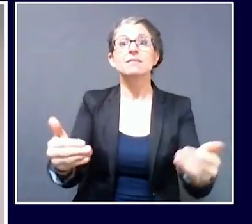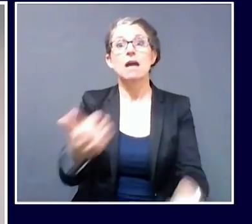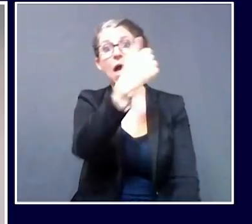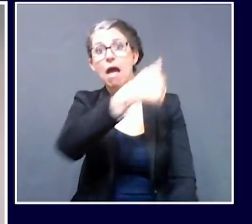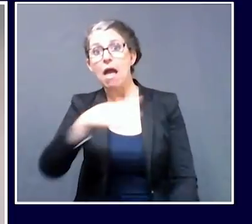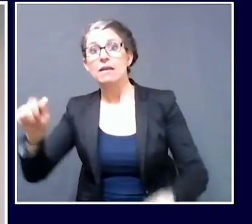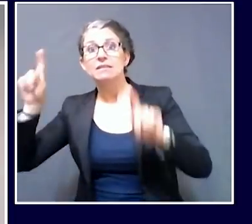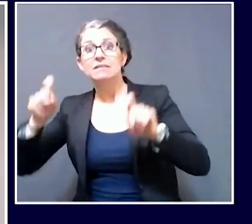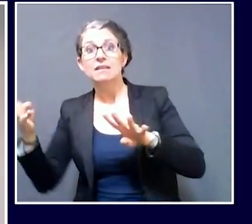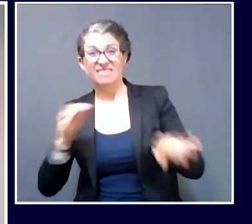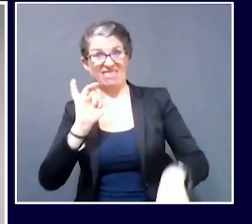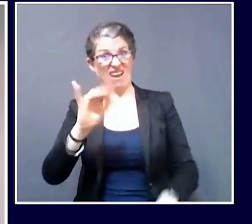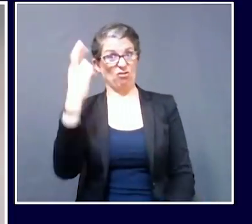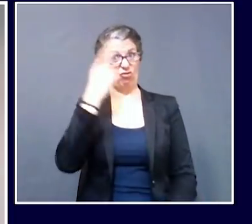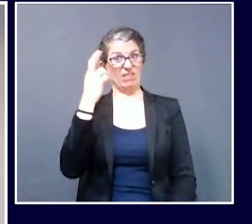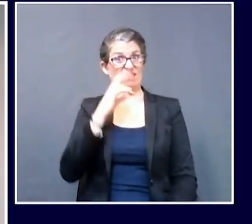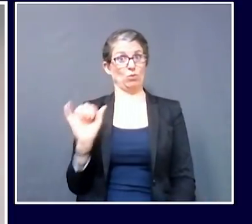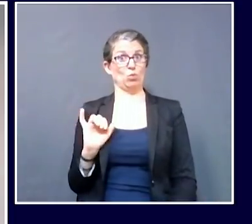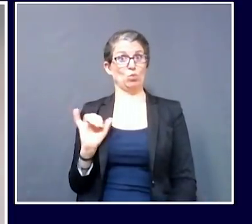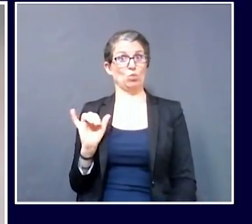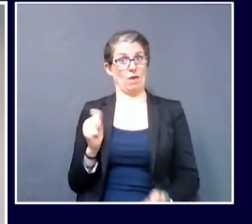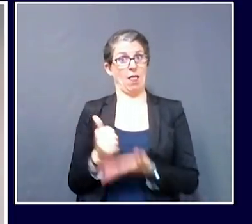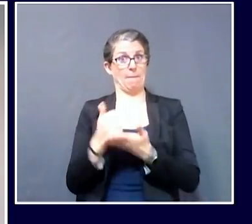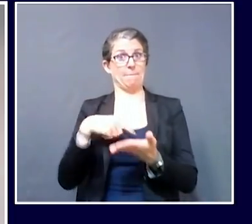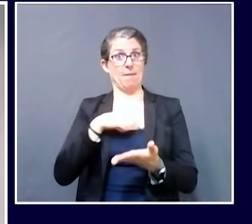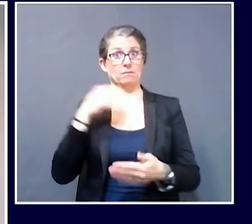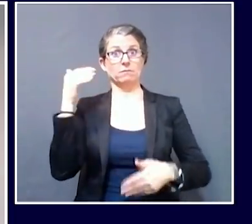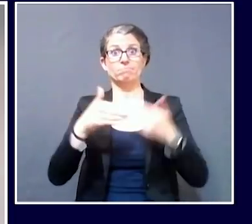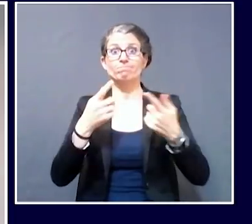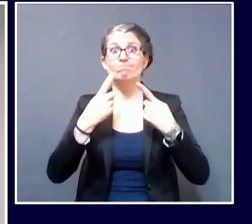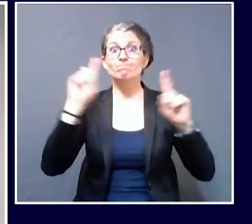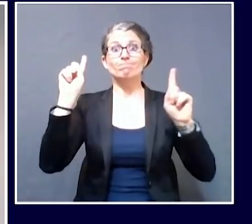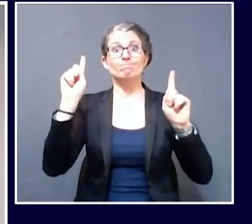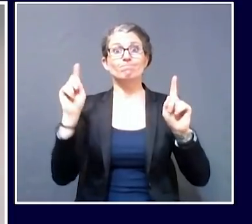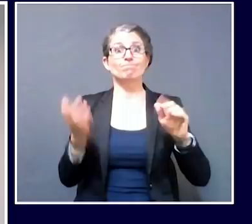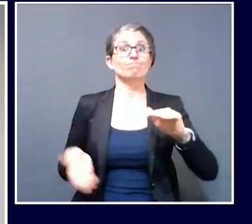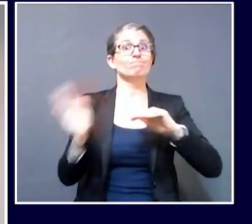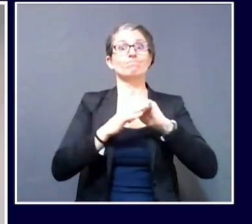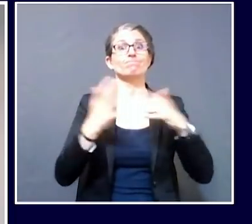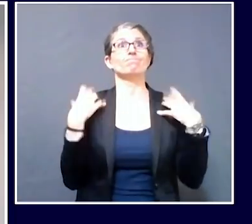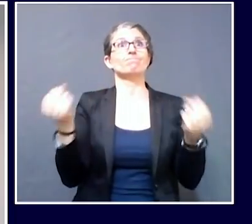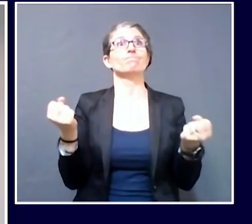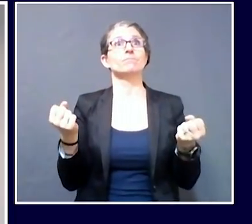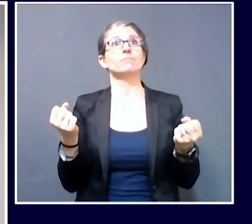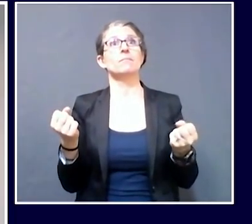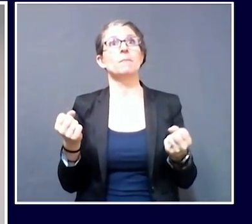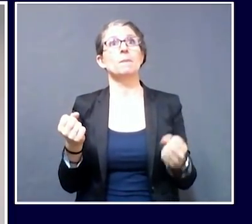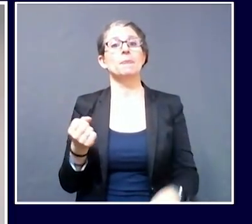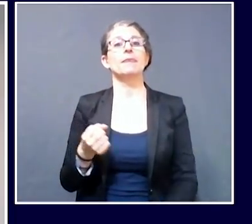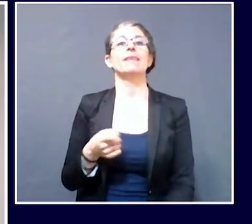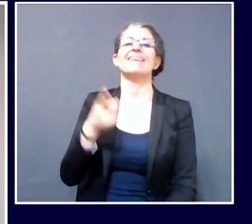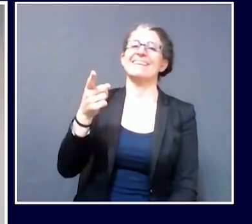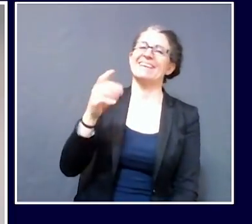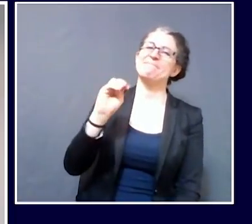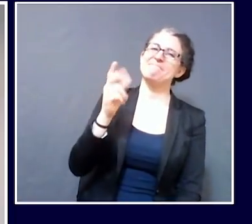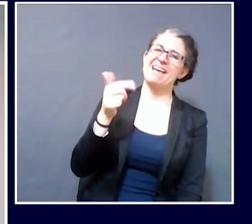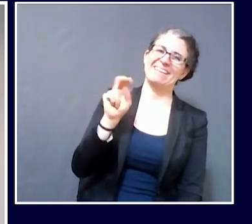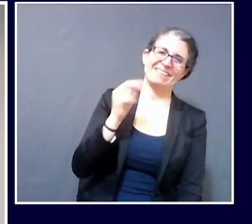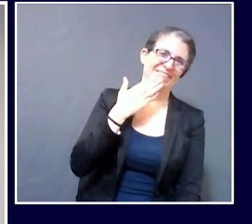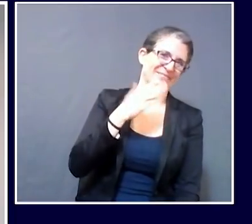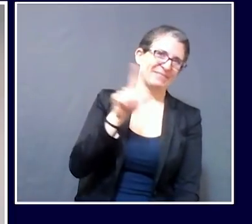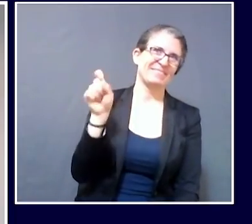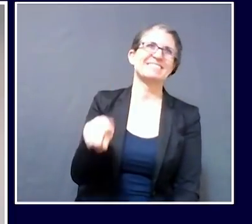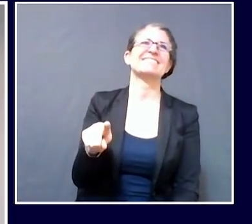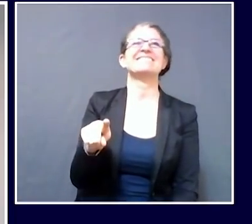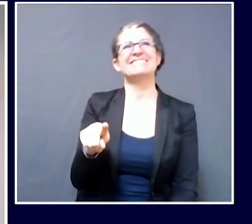So, Megan, great question. And the answer is that it's a bit of both. And I wish I could tell you on the sliding